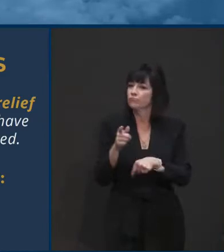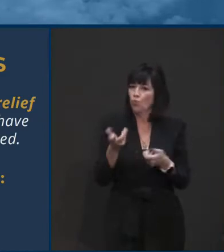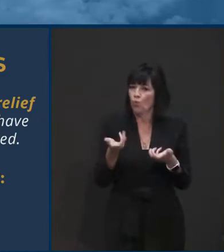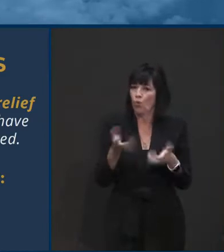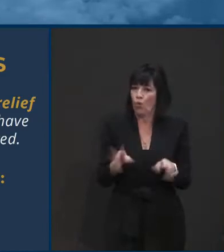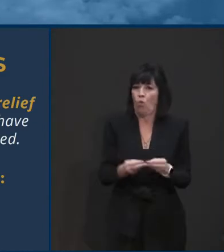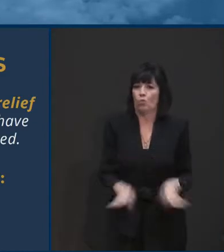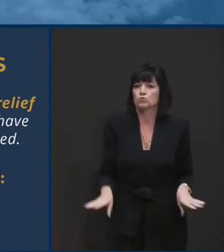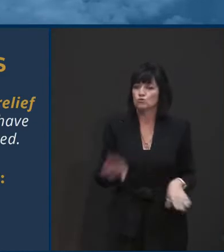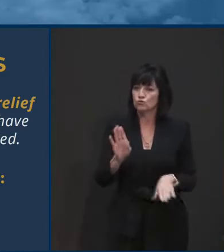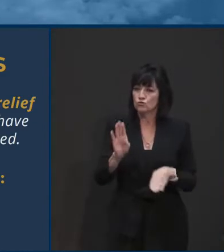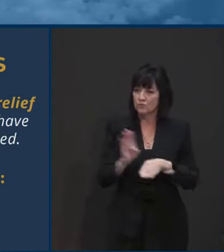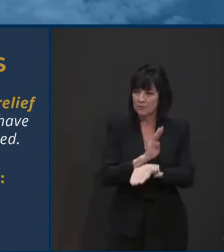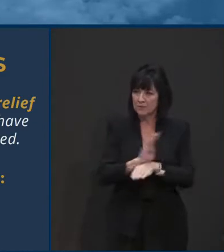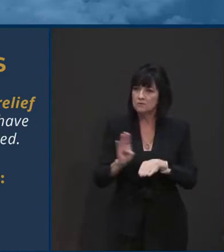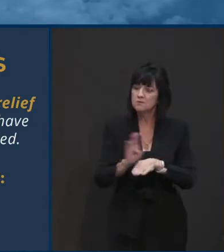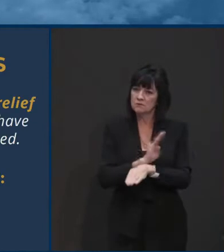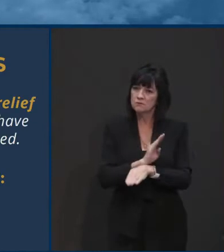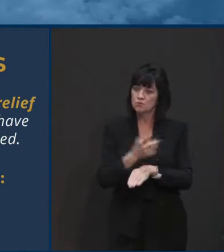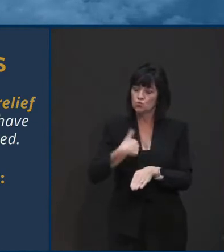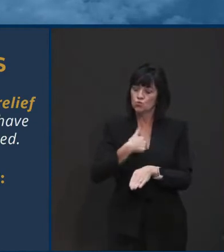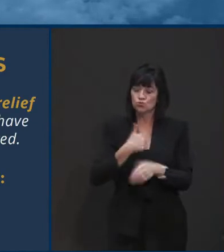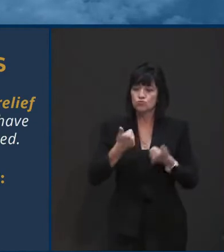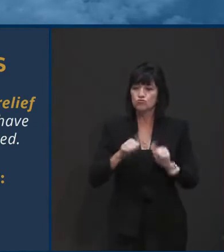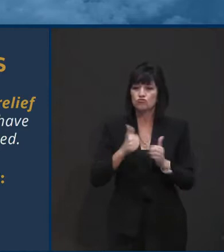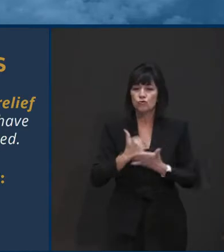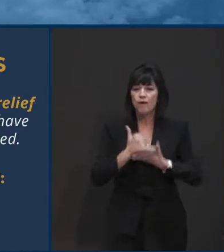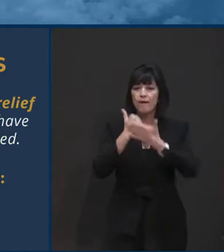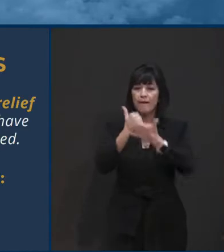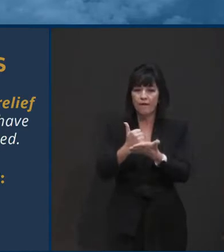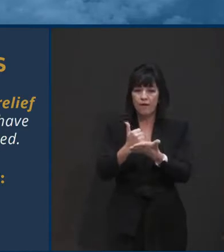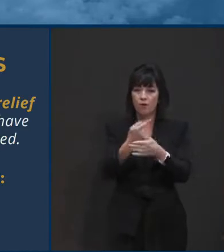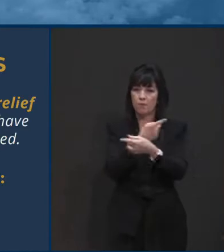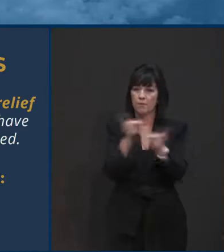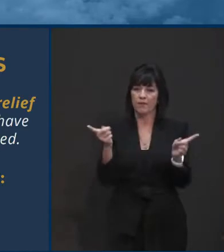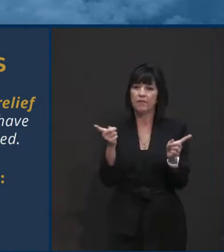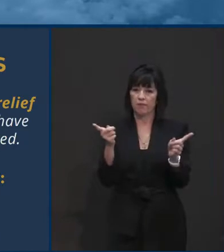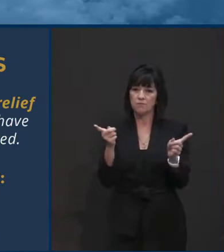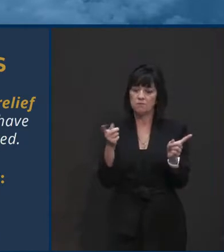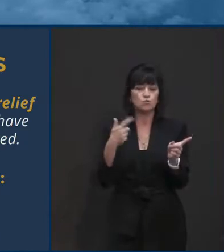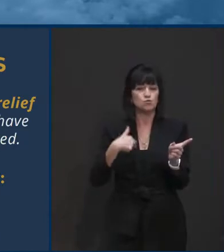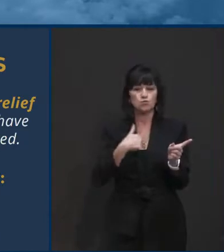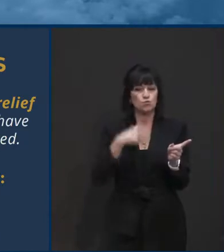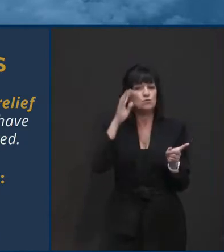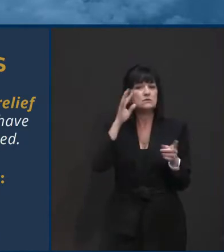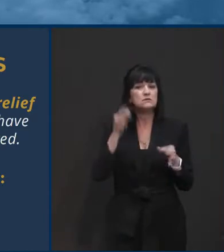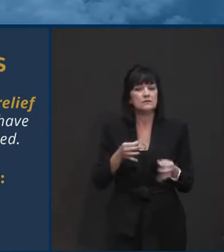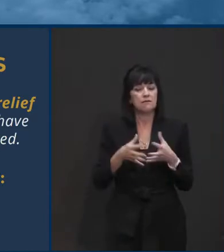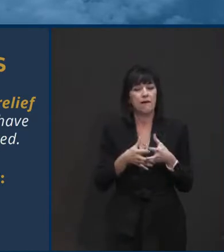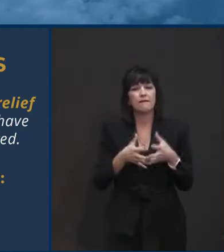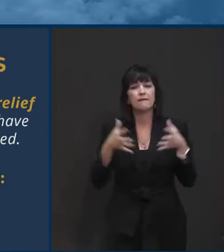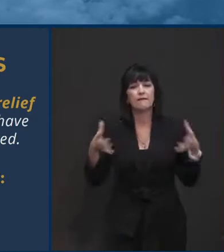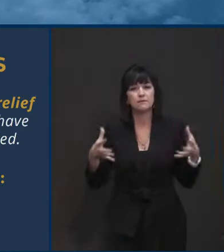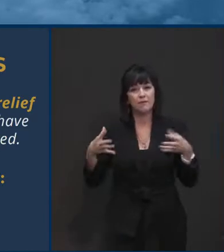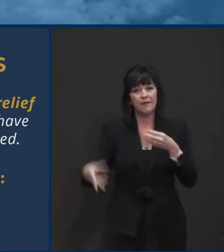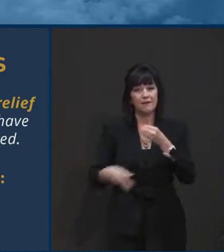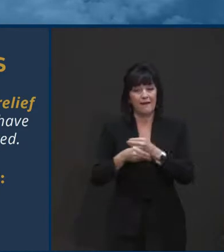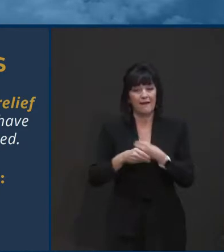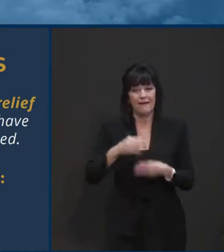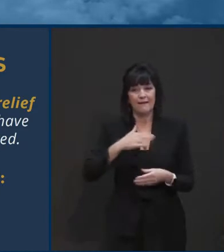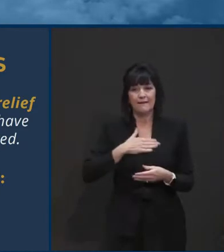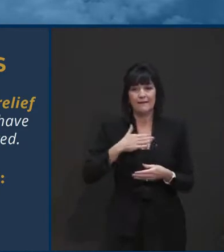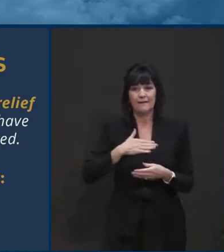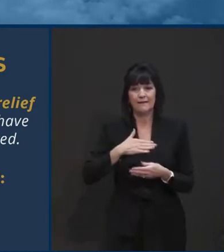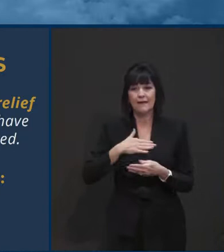blunt some of the economic impact here. We'll expand our Delaware relief grants by up to $25